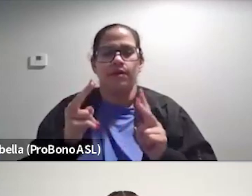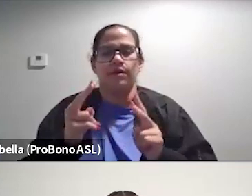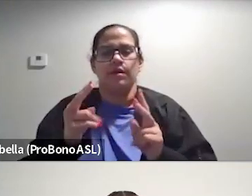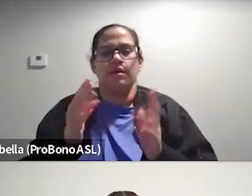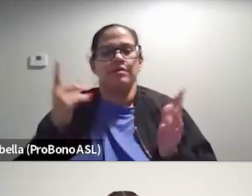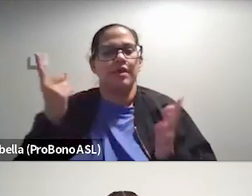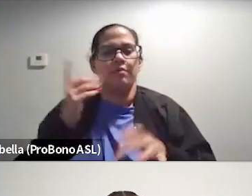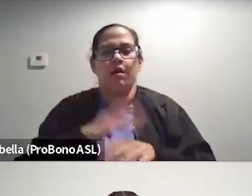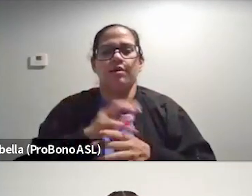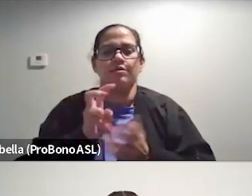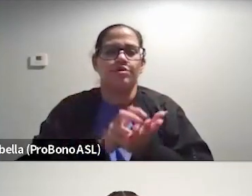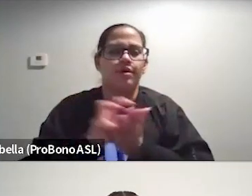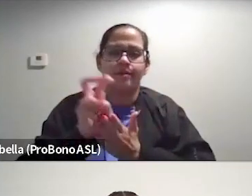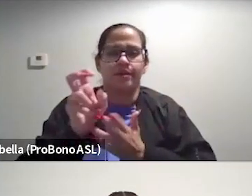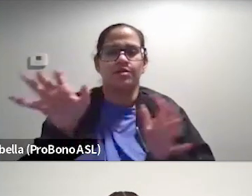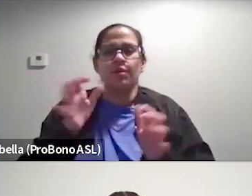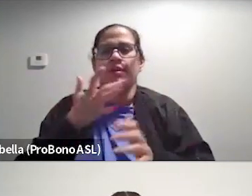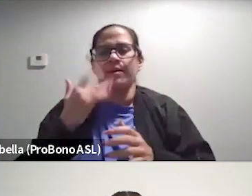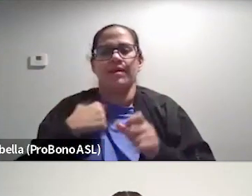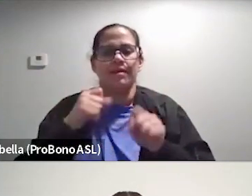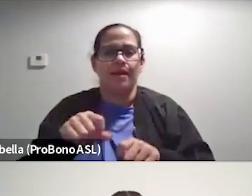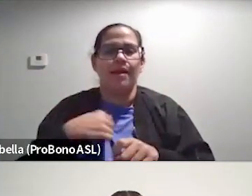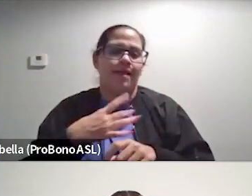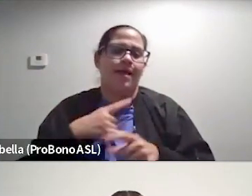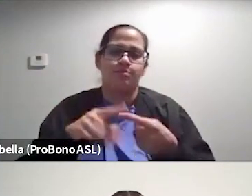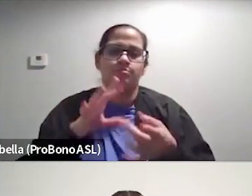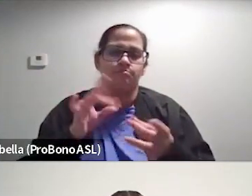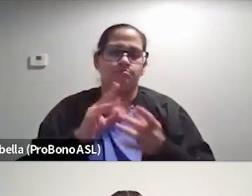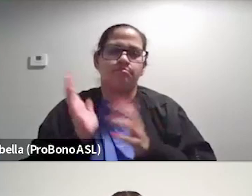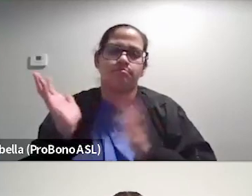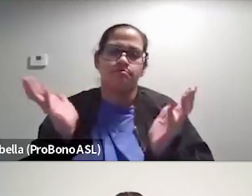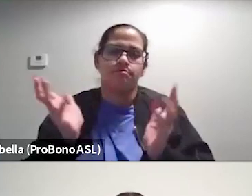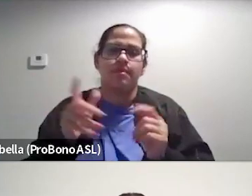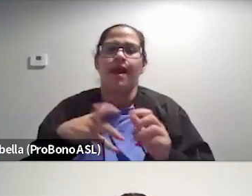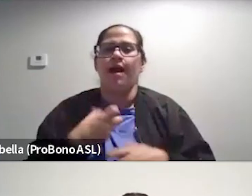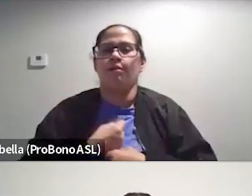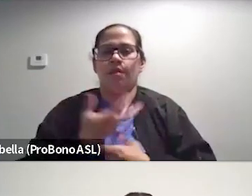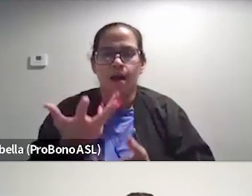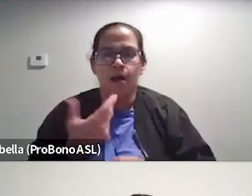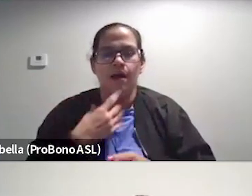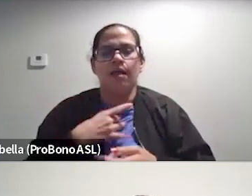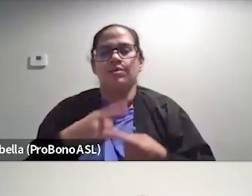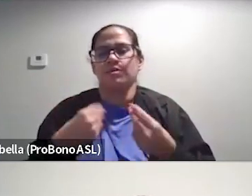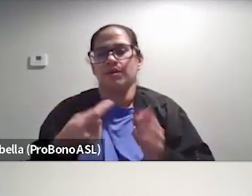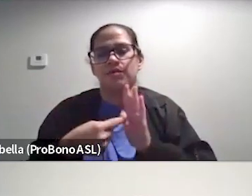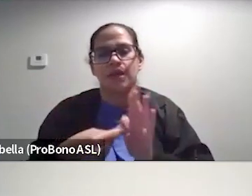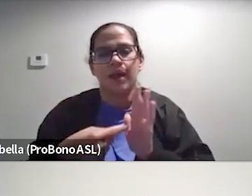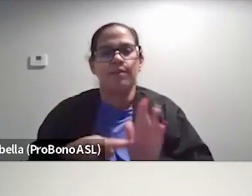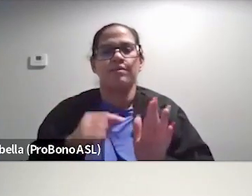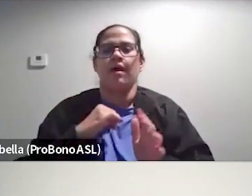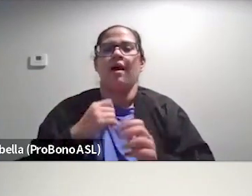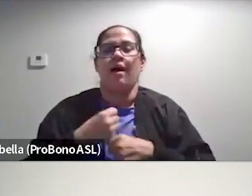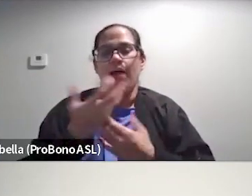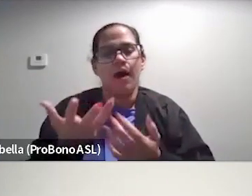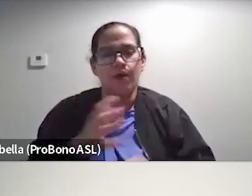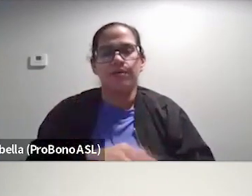somebody on a journey trying to do the best that I can. And I like to talk about it. I like to talk about it out loud. I like to give examples out loud.